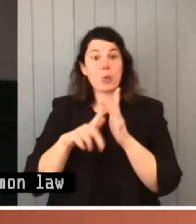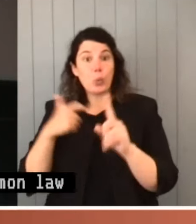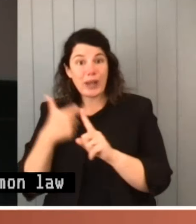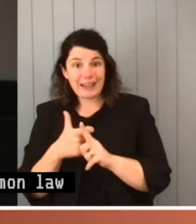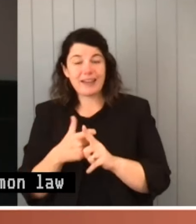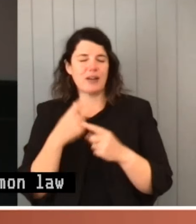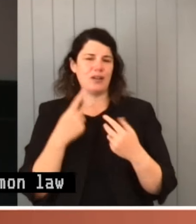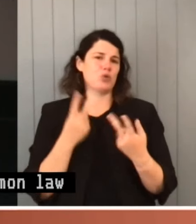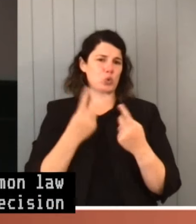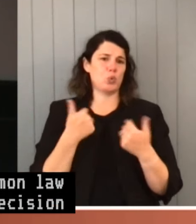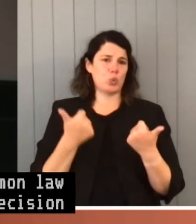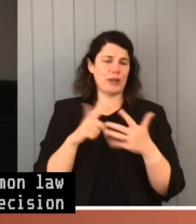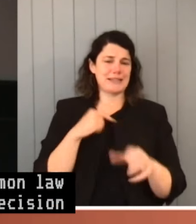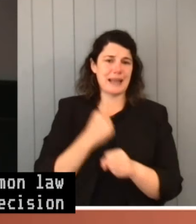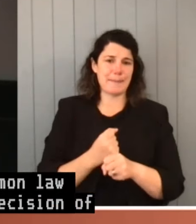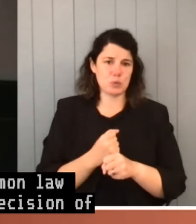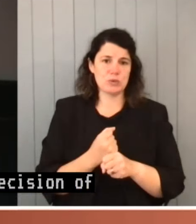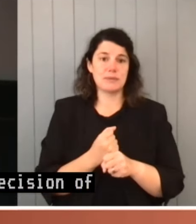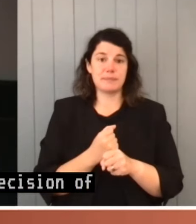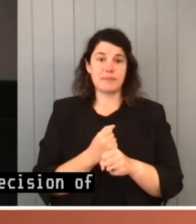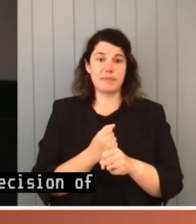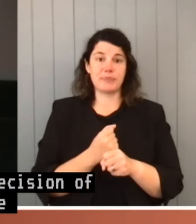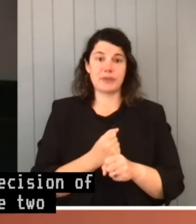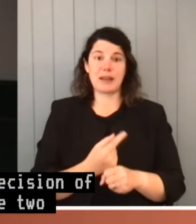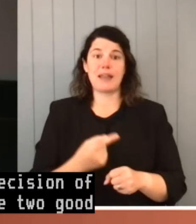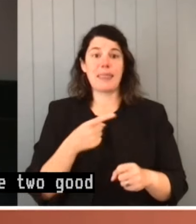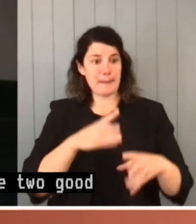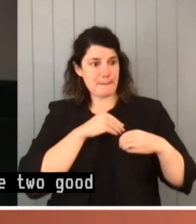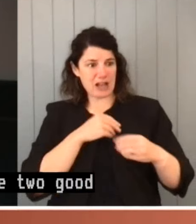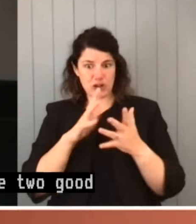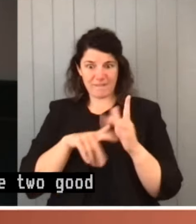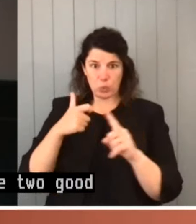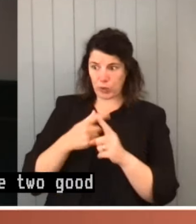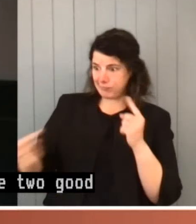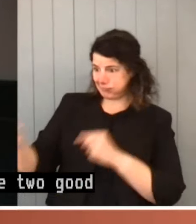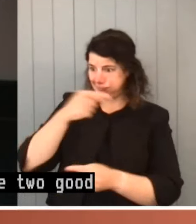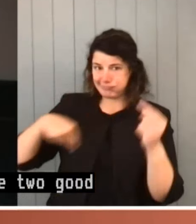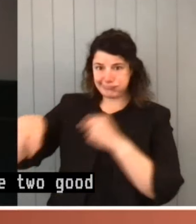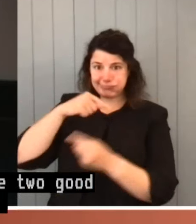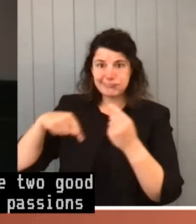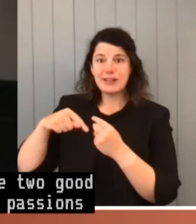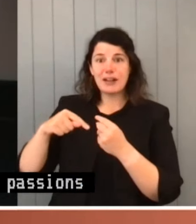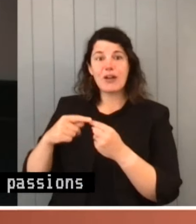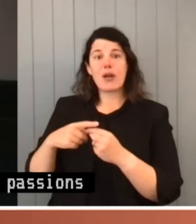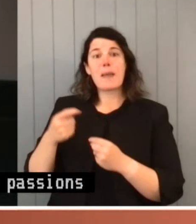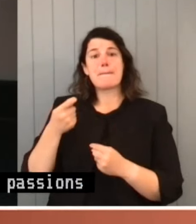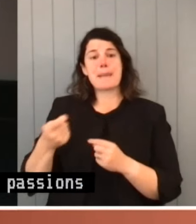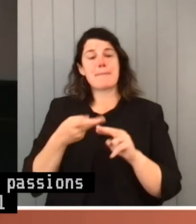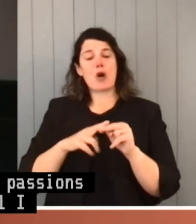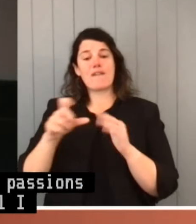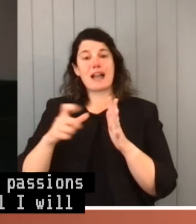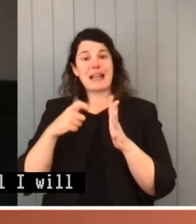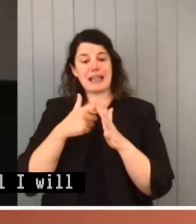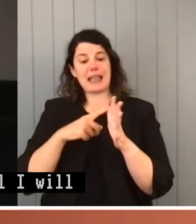examples. I mean, the intensity of the passions generated by Wick was well illustrated by the member for Kalgoorlie, who on national television